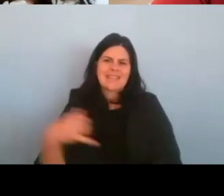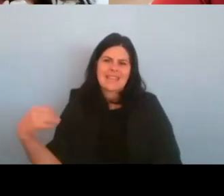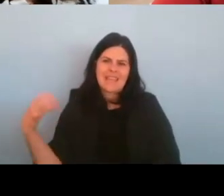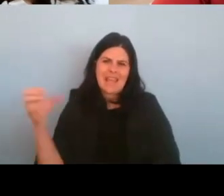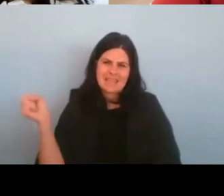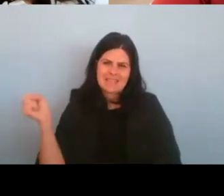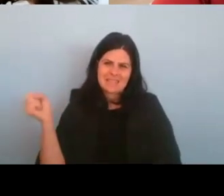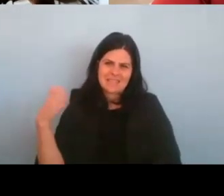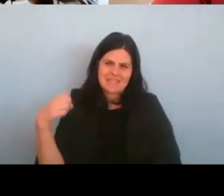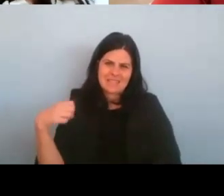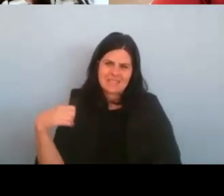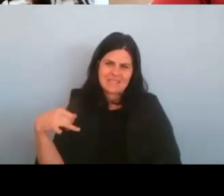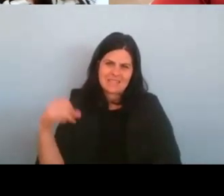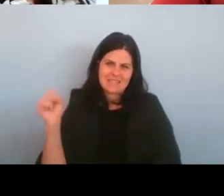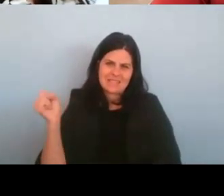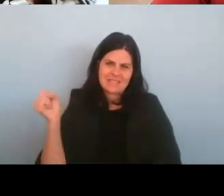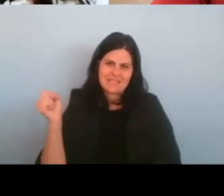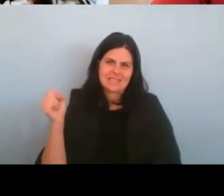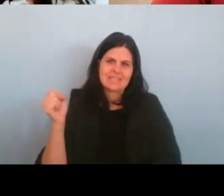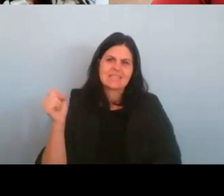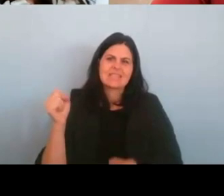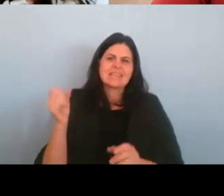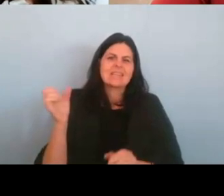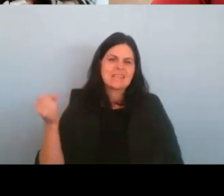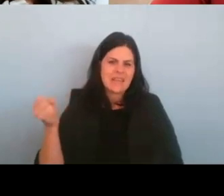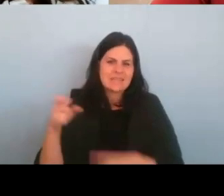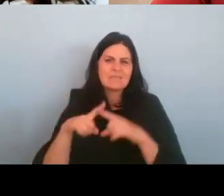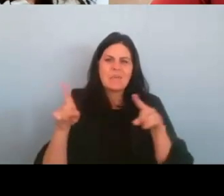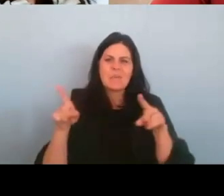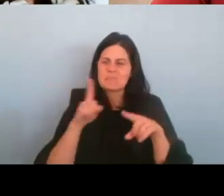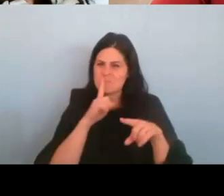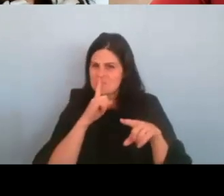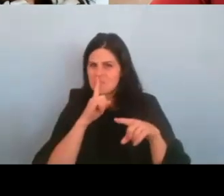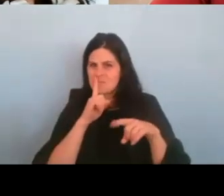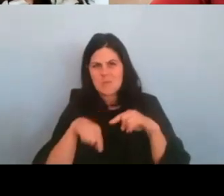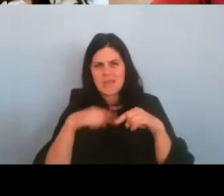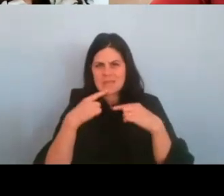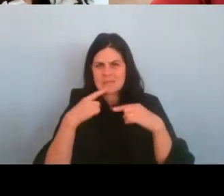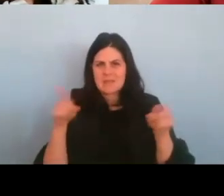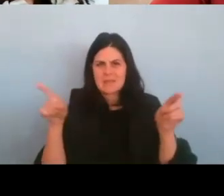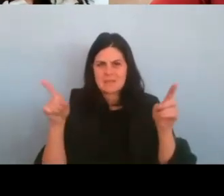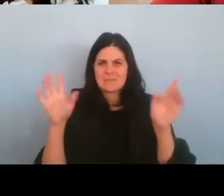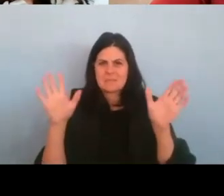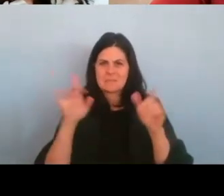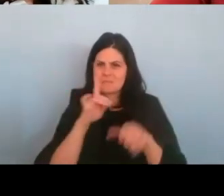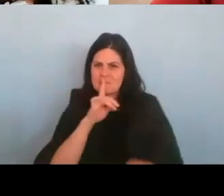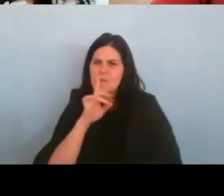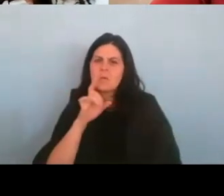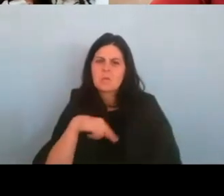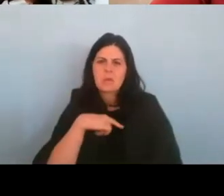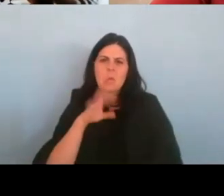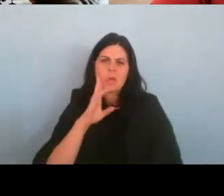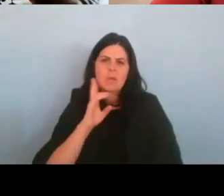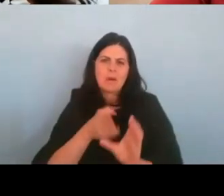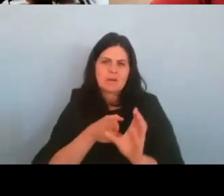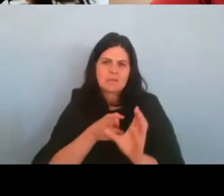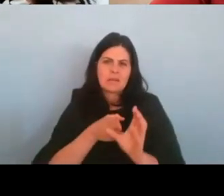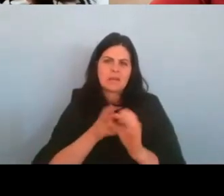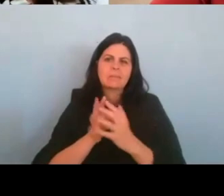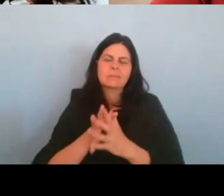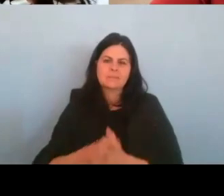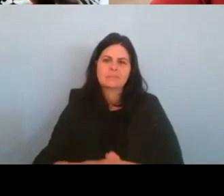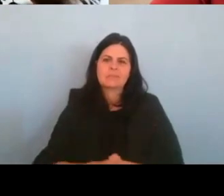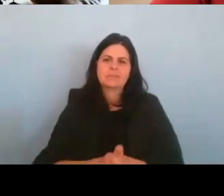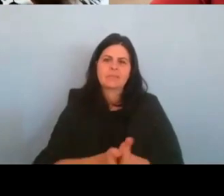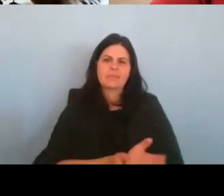Yes. Yes, but we can't, we can't, uh, reveal any, but yeah, we will be, we will be participating. Um, and Naomi's